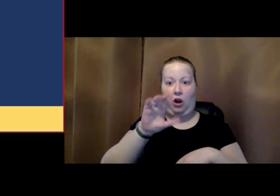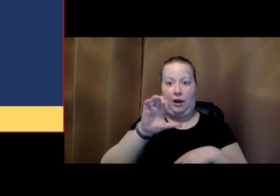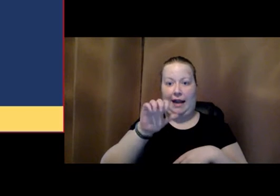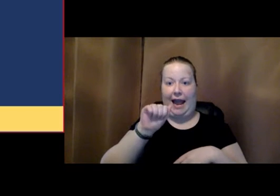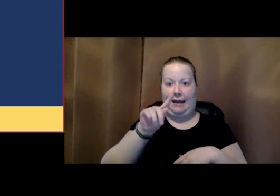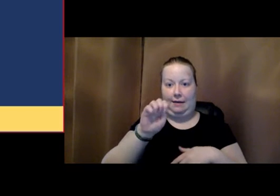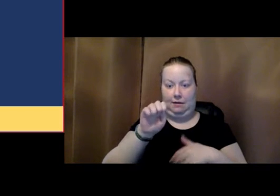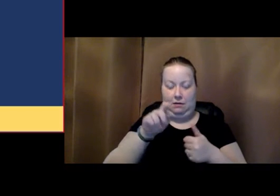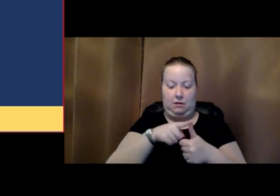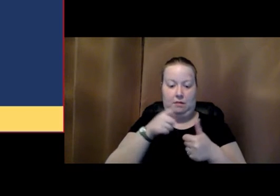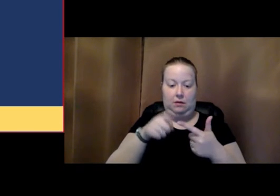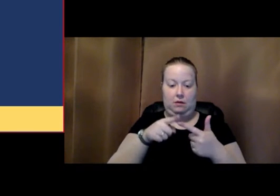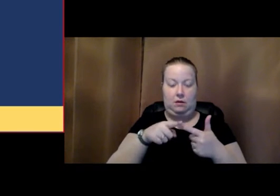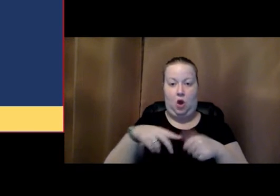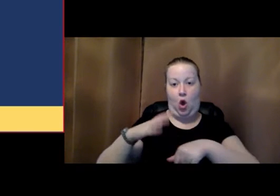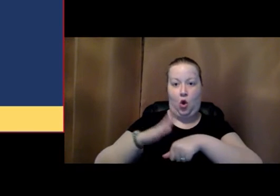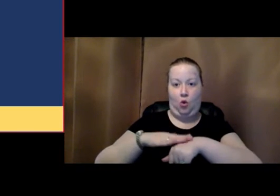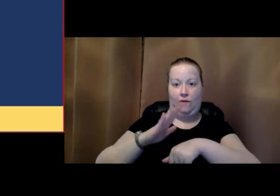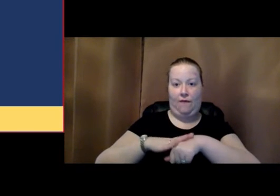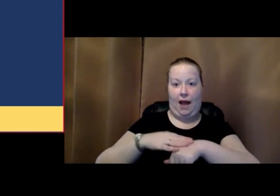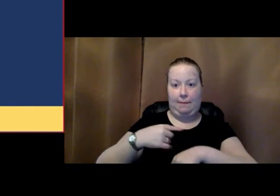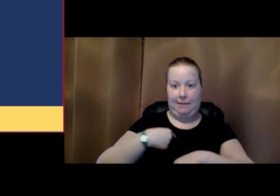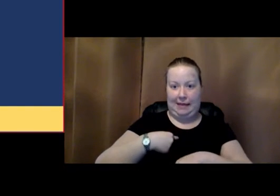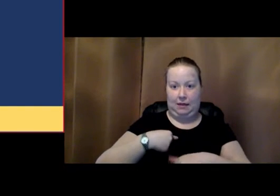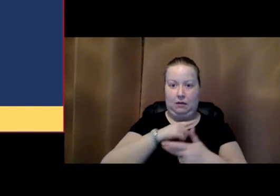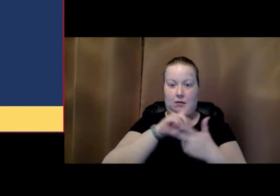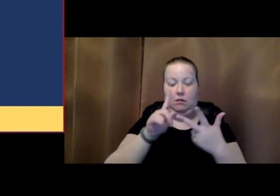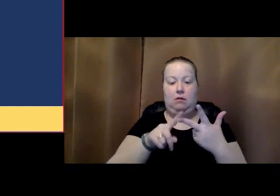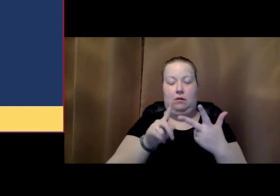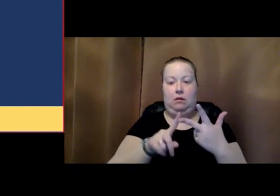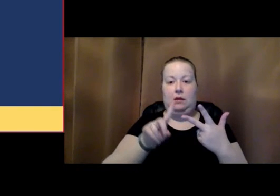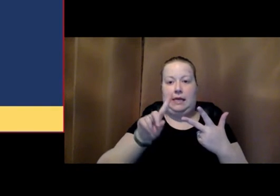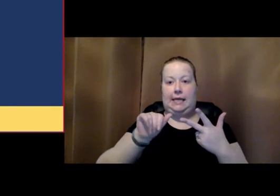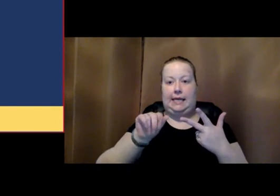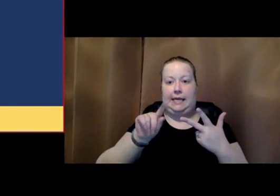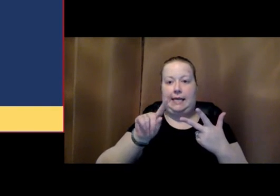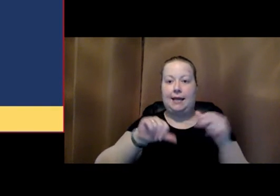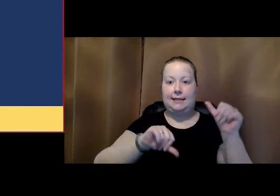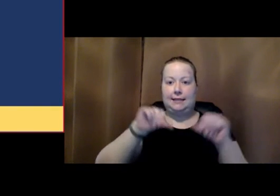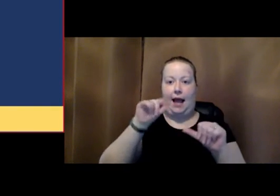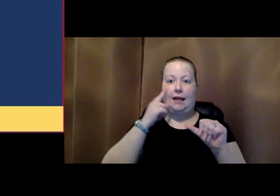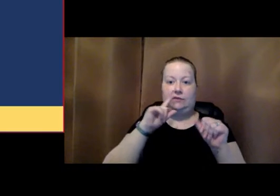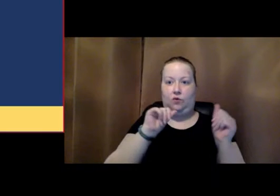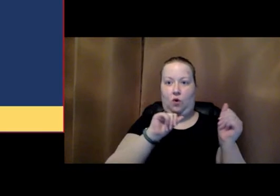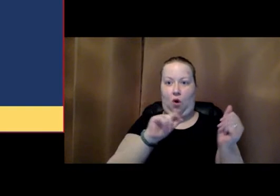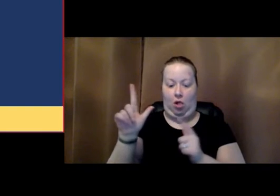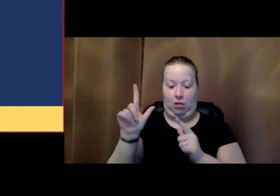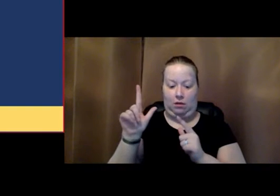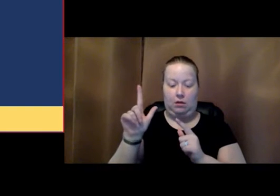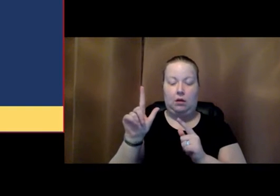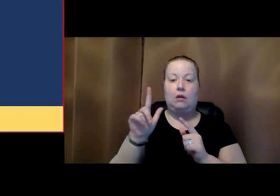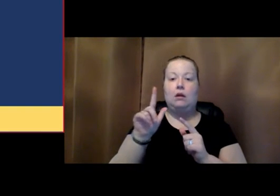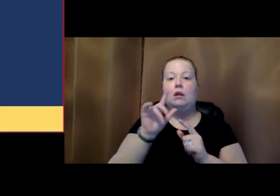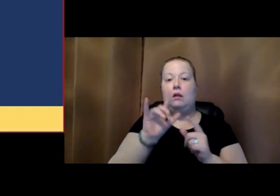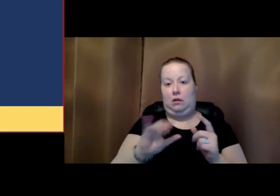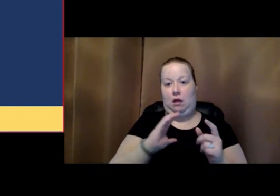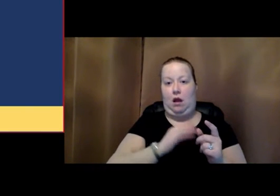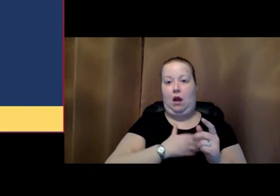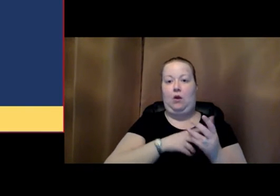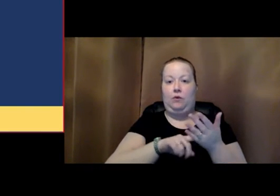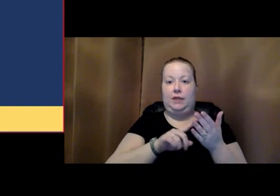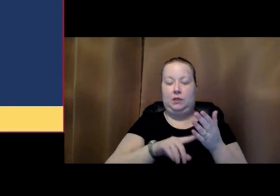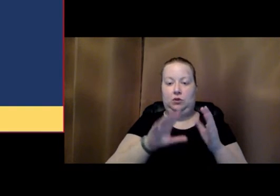one is Notify Me. And the third one is Data Science for All. And these are all projects that August Research Group is involved in